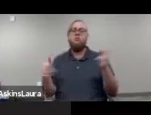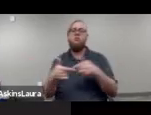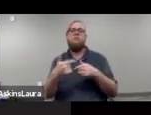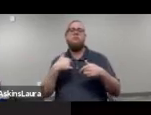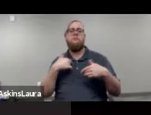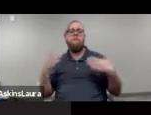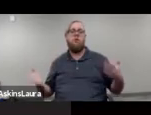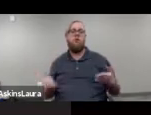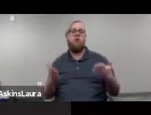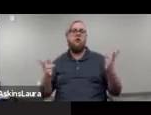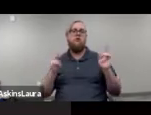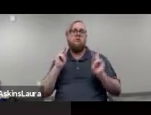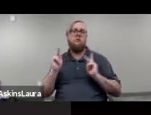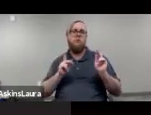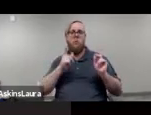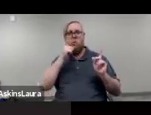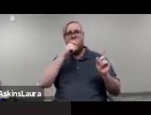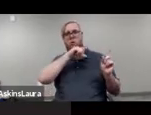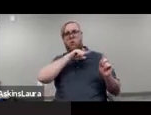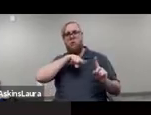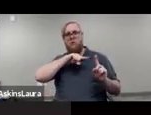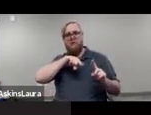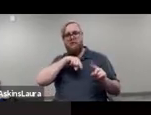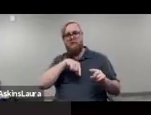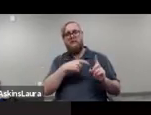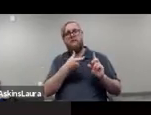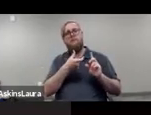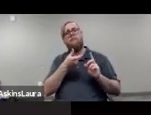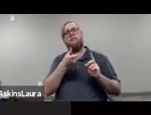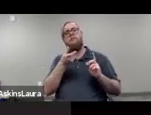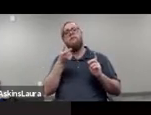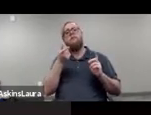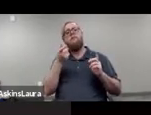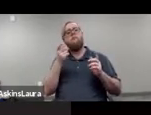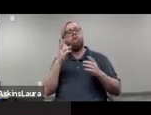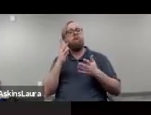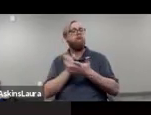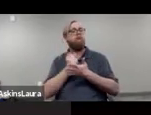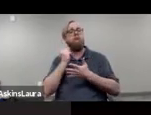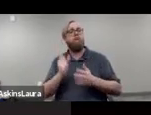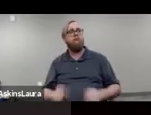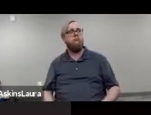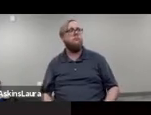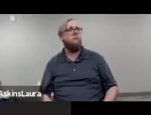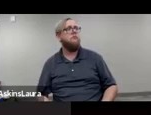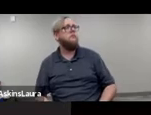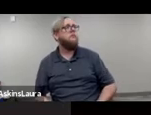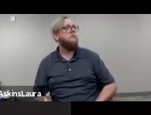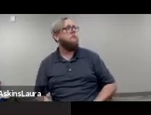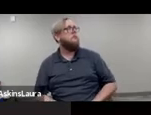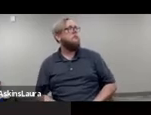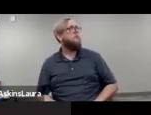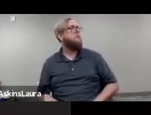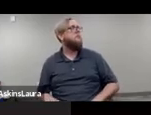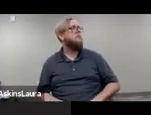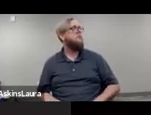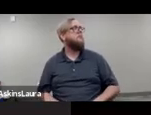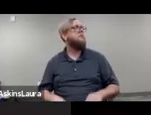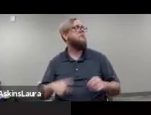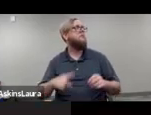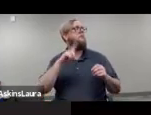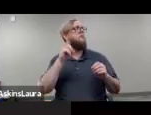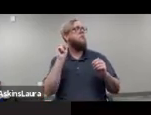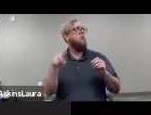I'm encouraging those who are in attendance to make use of. Okay, so the question we have is,